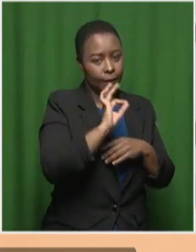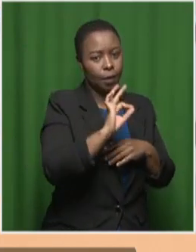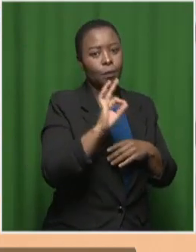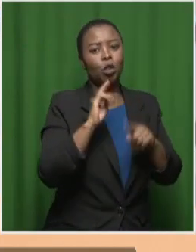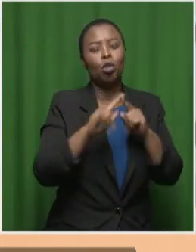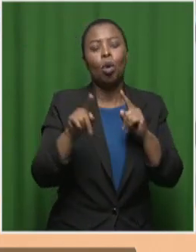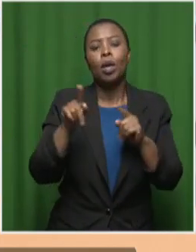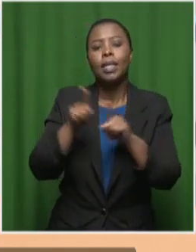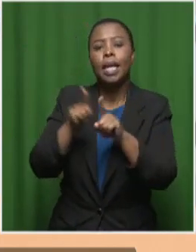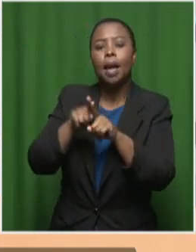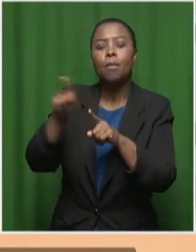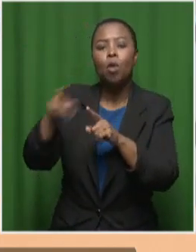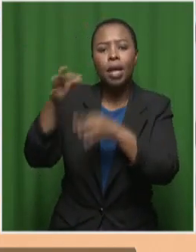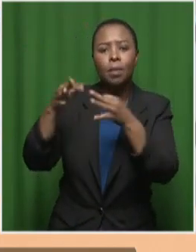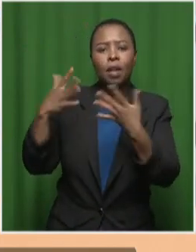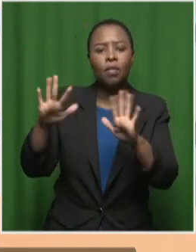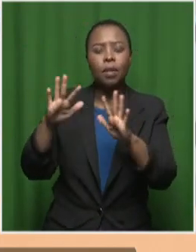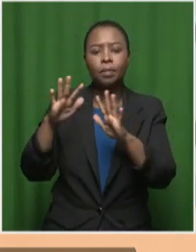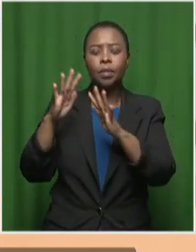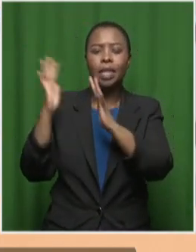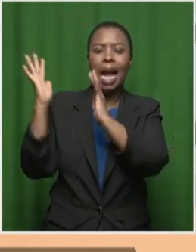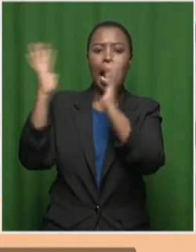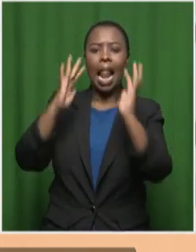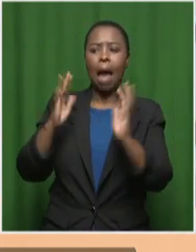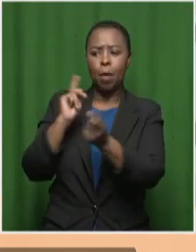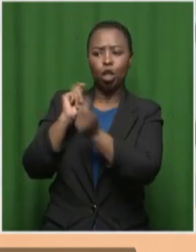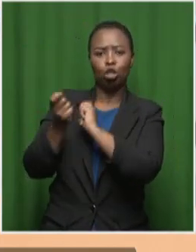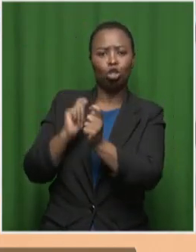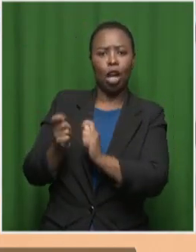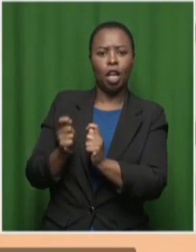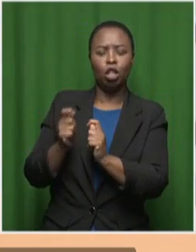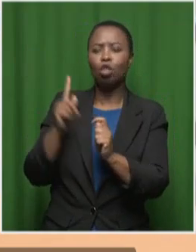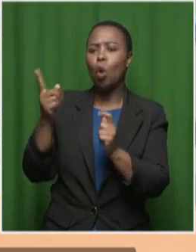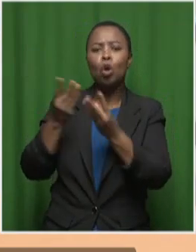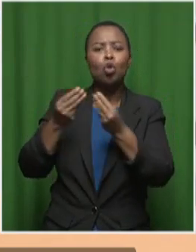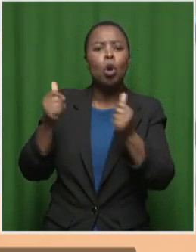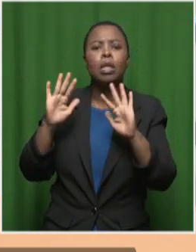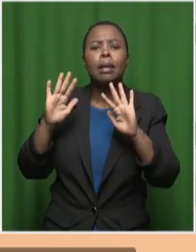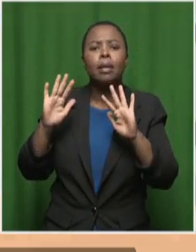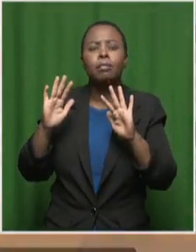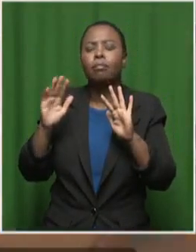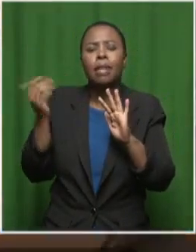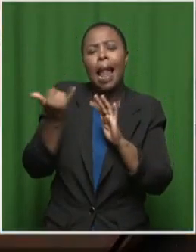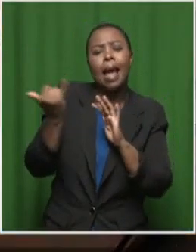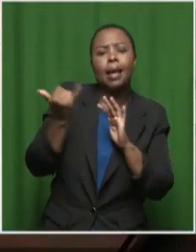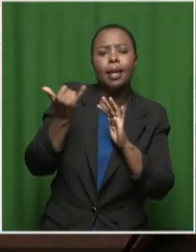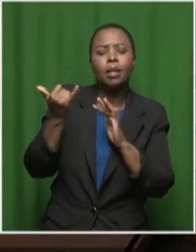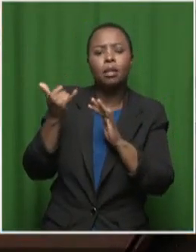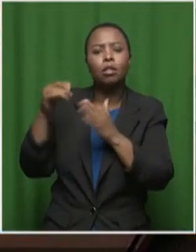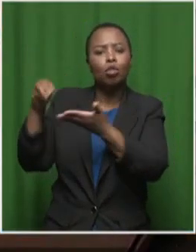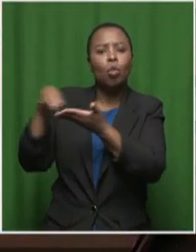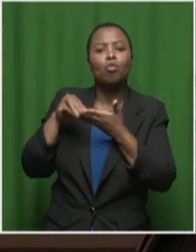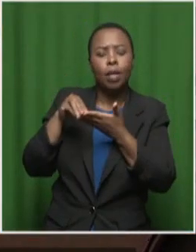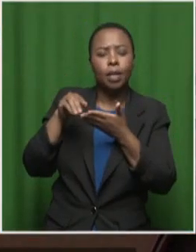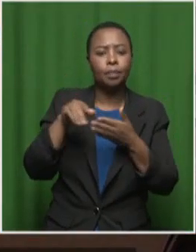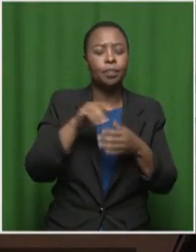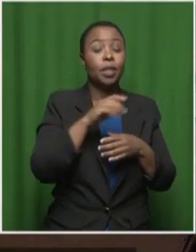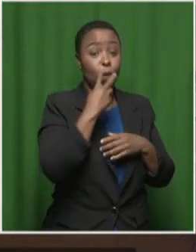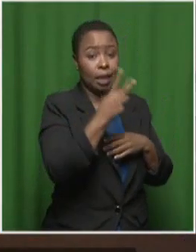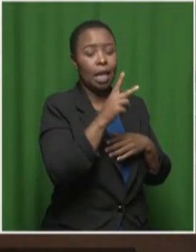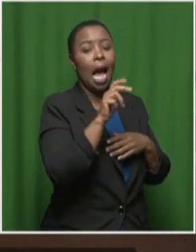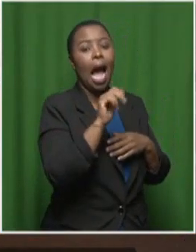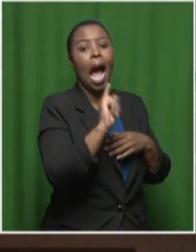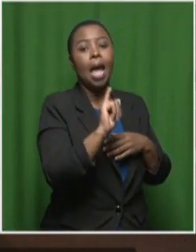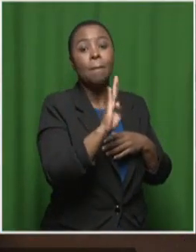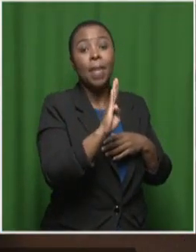used to solve the planet's climate change challenges. So what kind of solutions has AI brought? Well, we've seen IBM especially